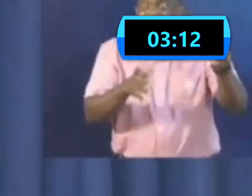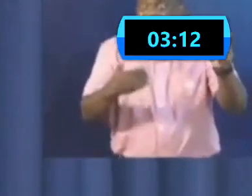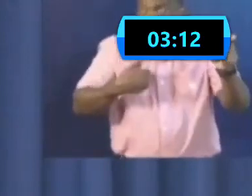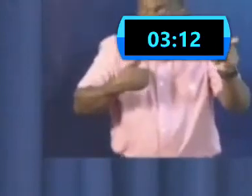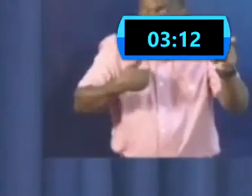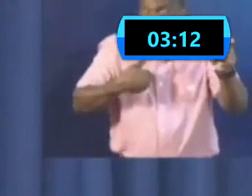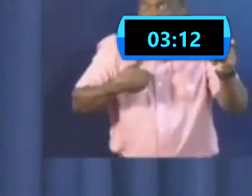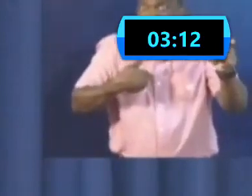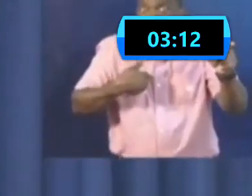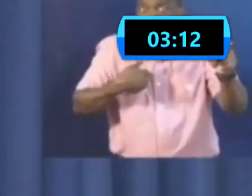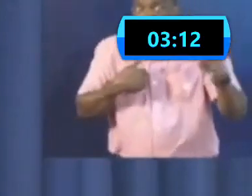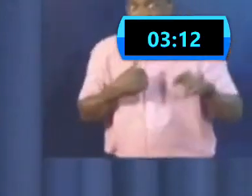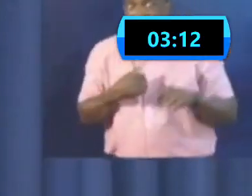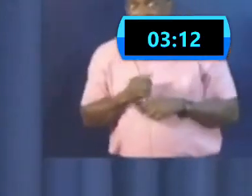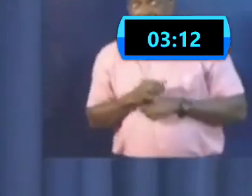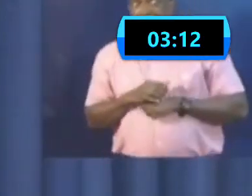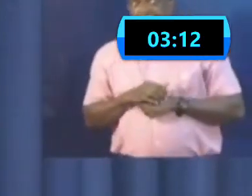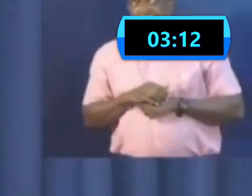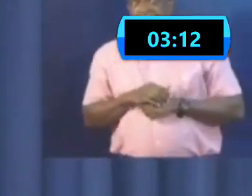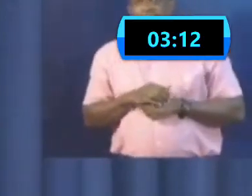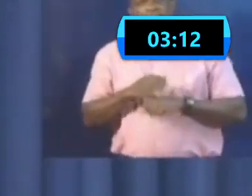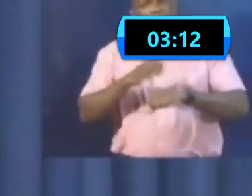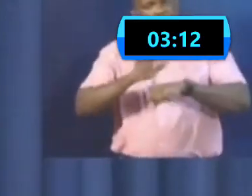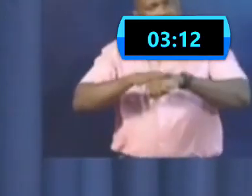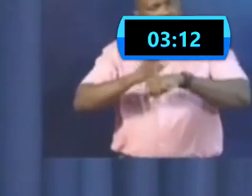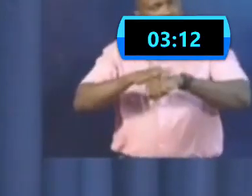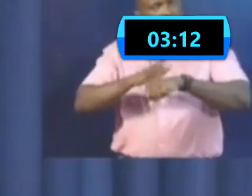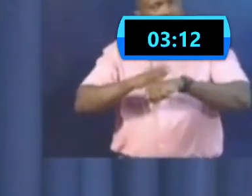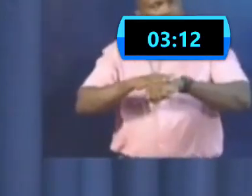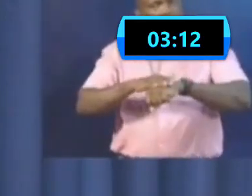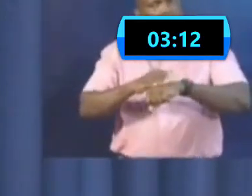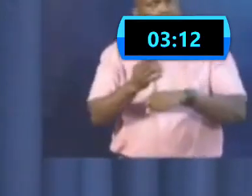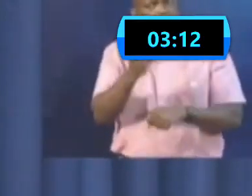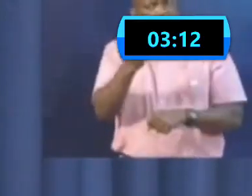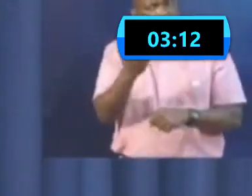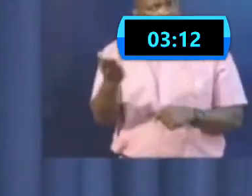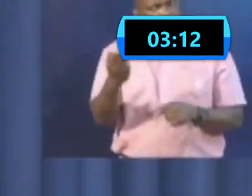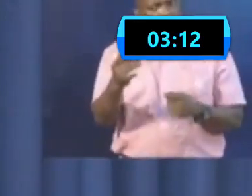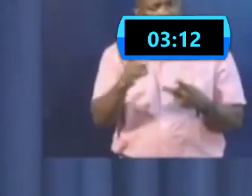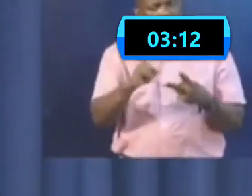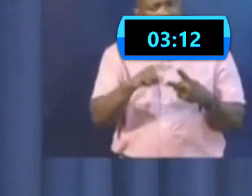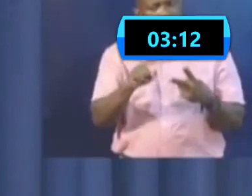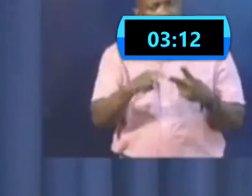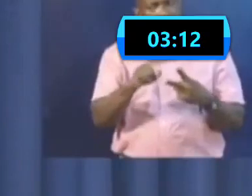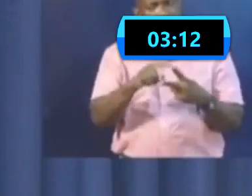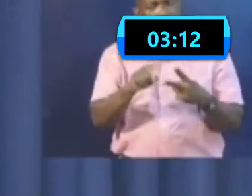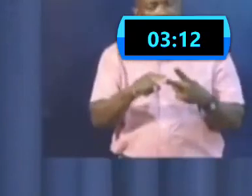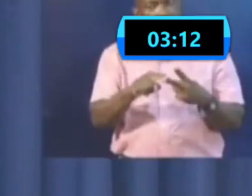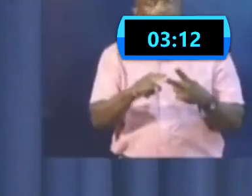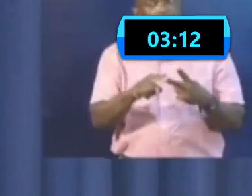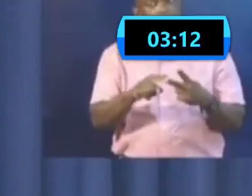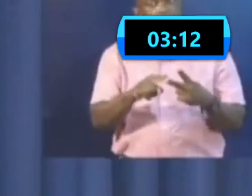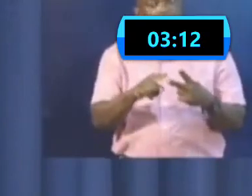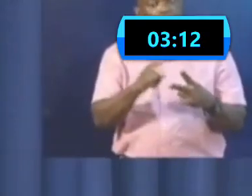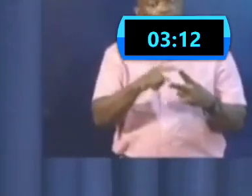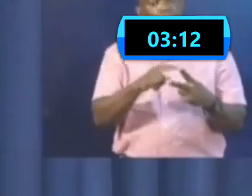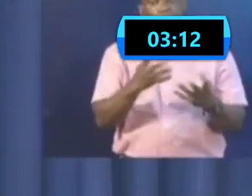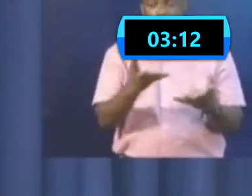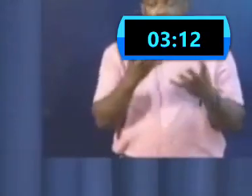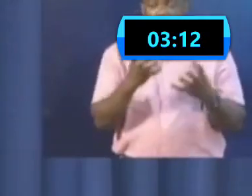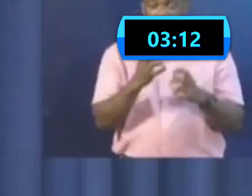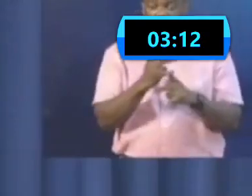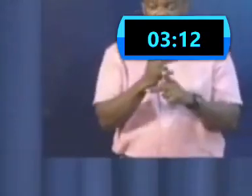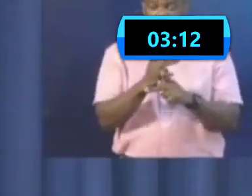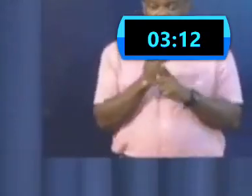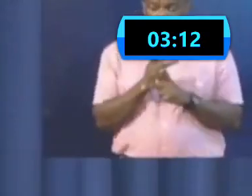because we are doing two things. There's life and there's livelihood. We are trying to preserve life by all the